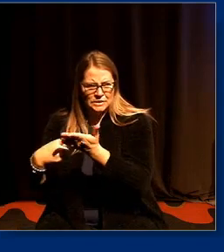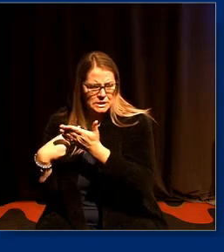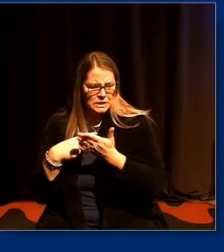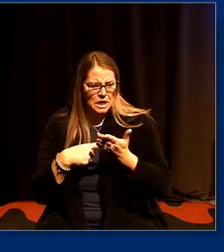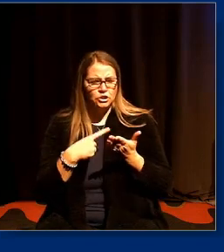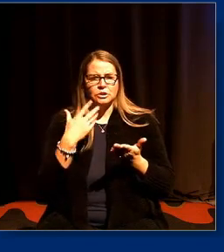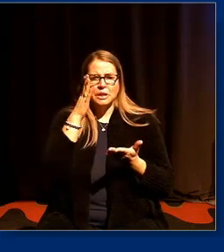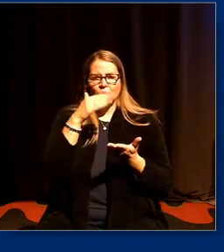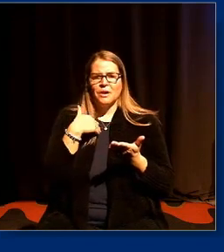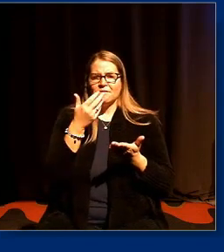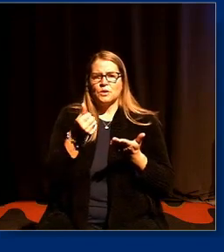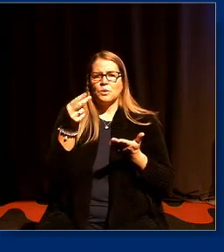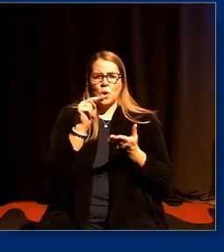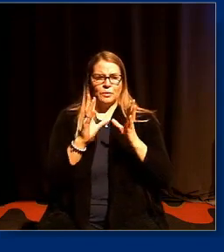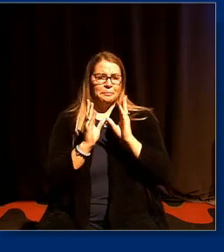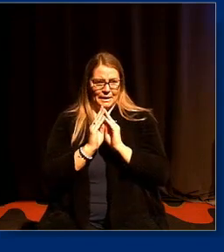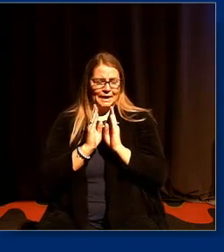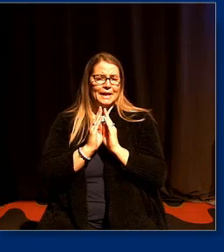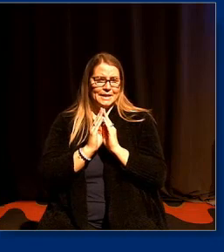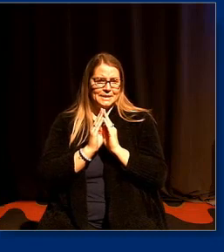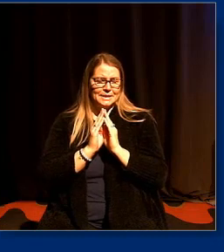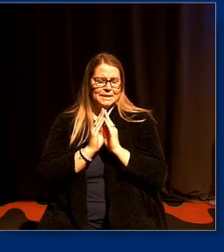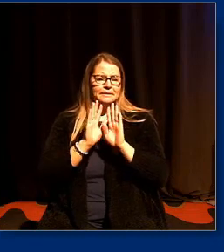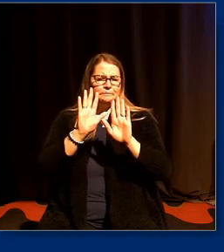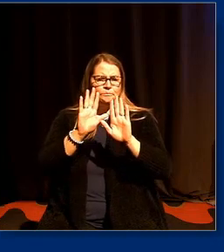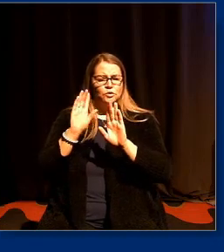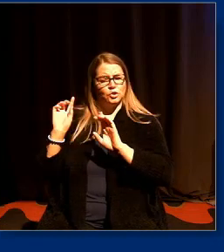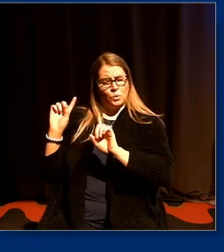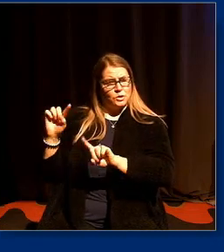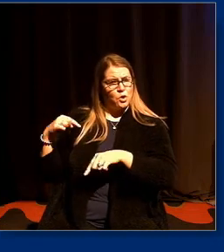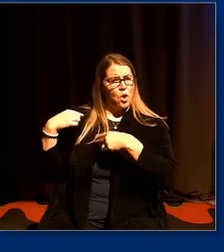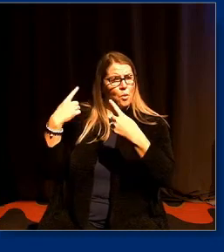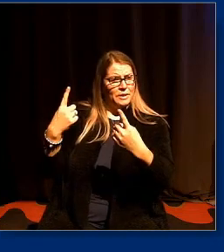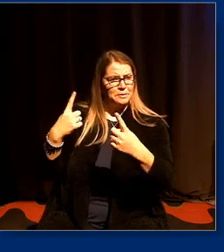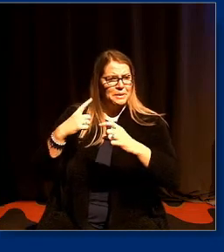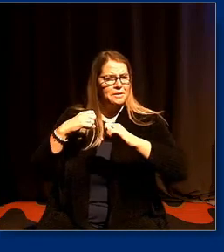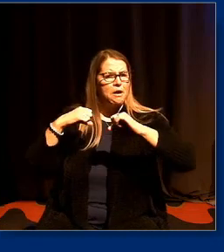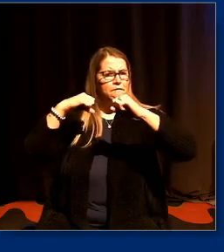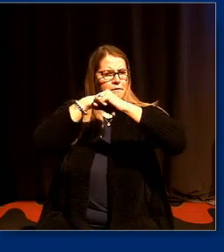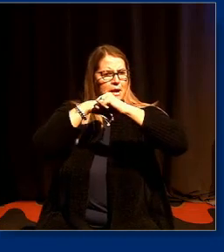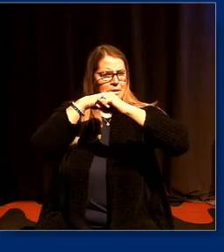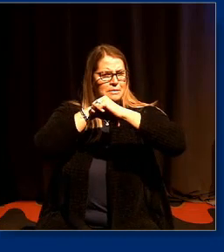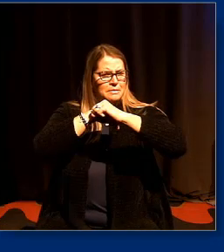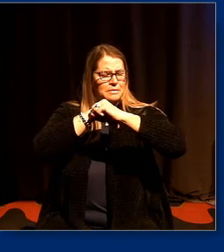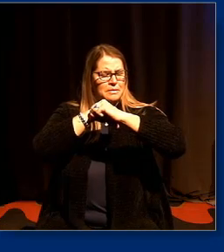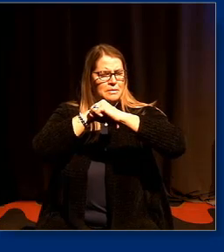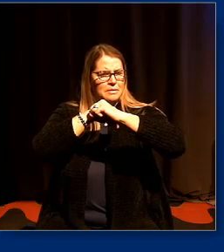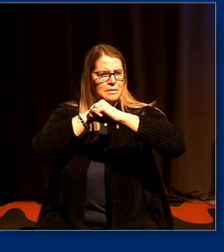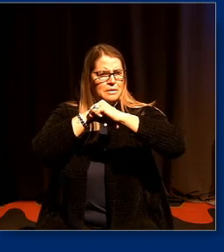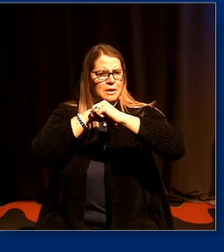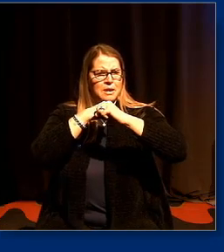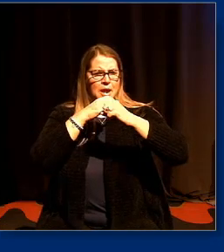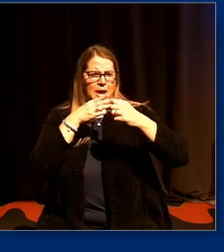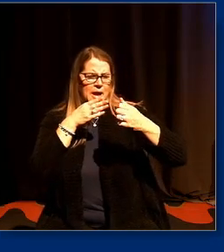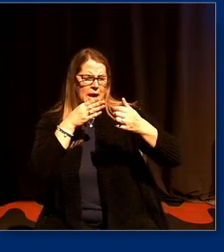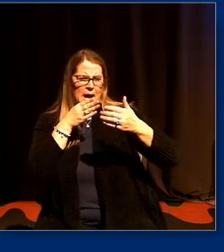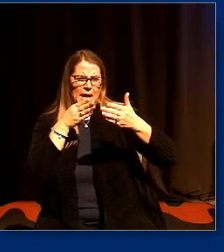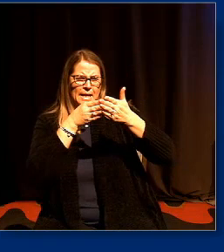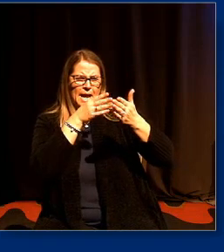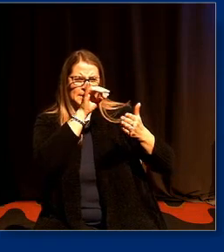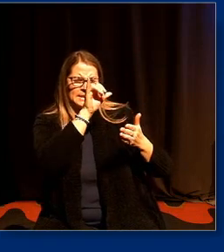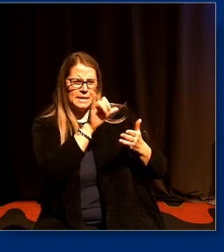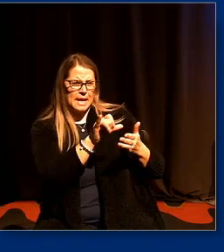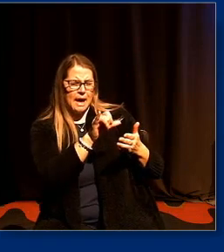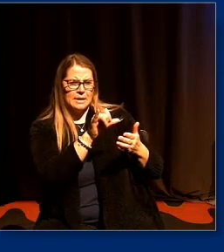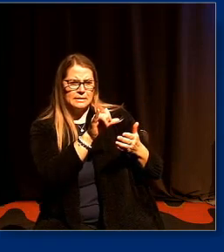dedicated meetings um so it's always been fighting against that um that desire not just